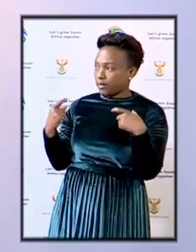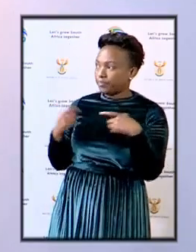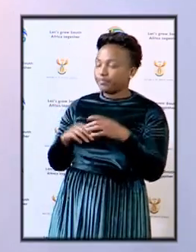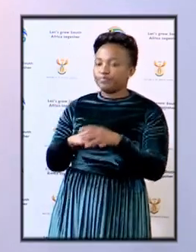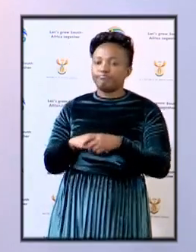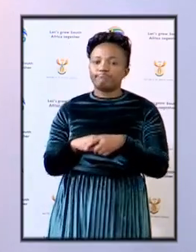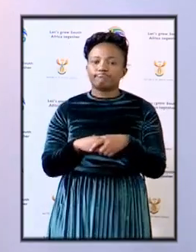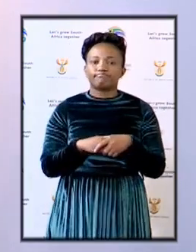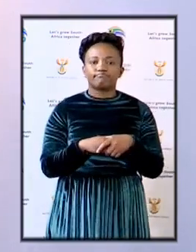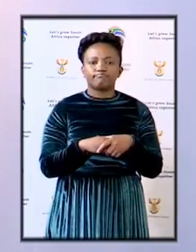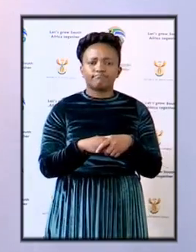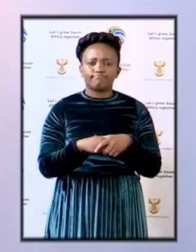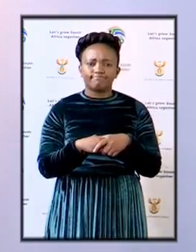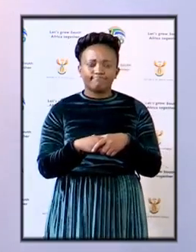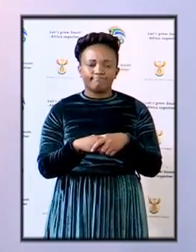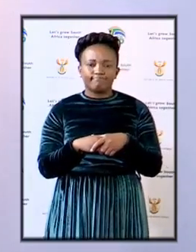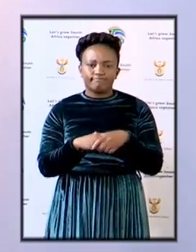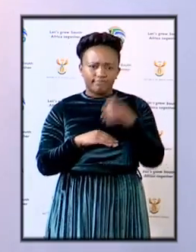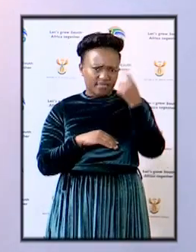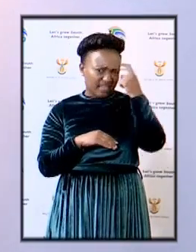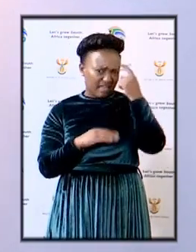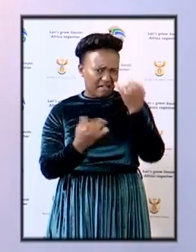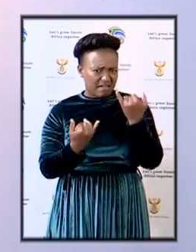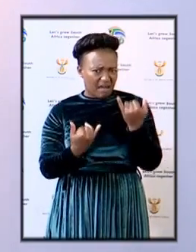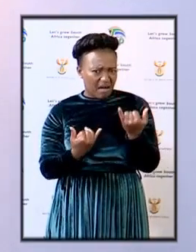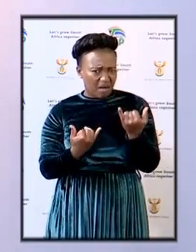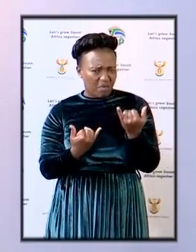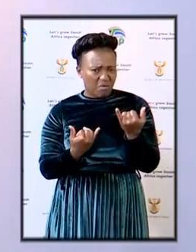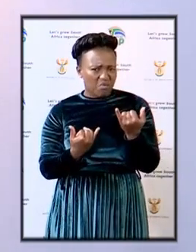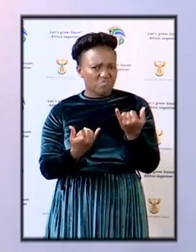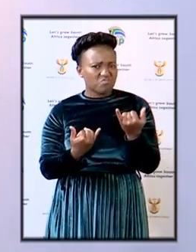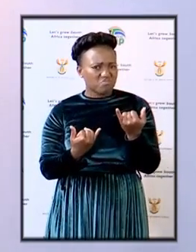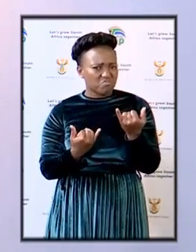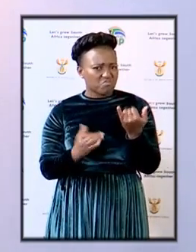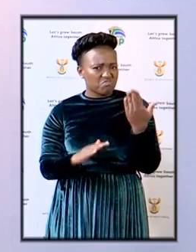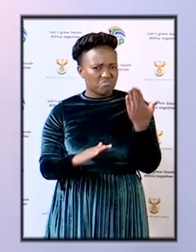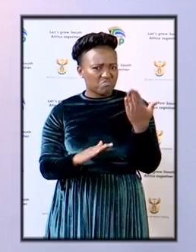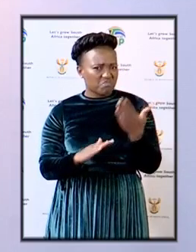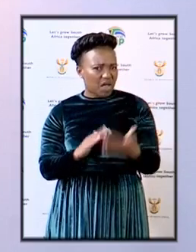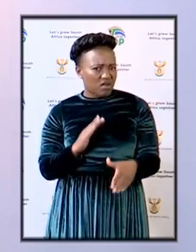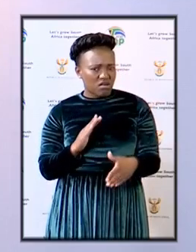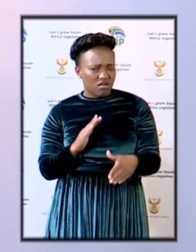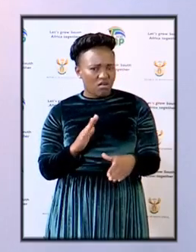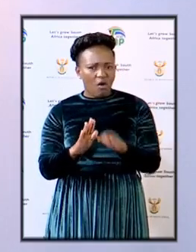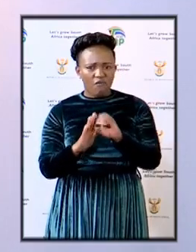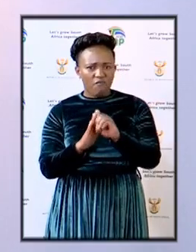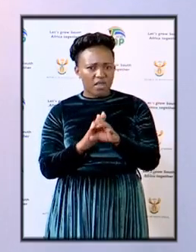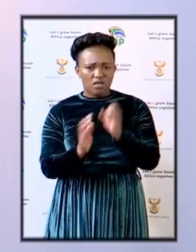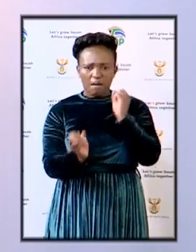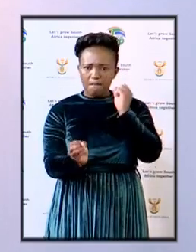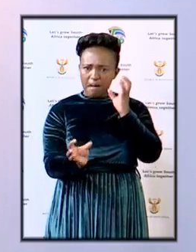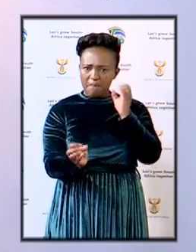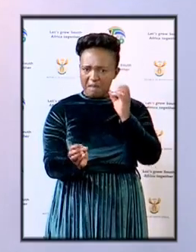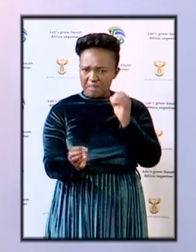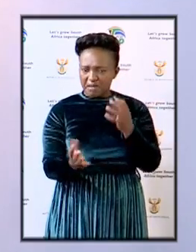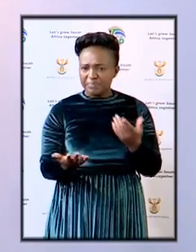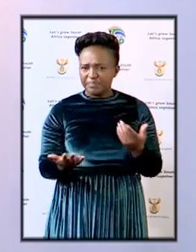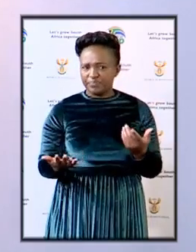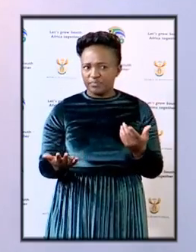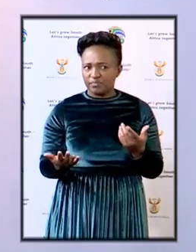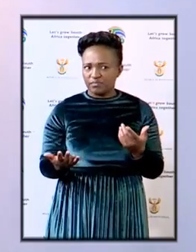I think we have come to the end of the press conference and the press briefing